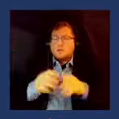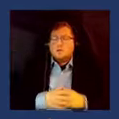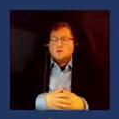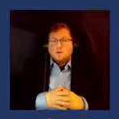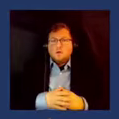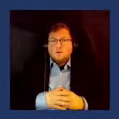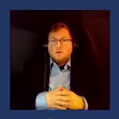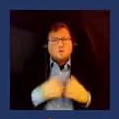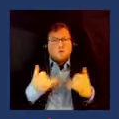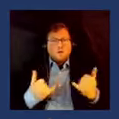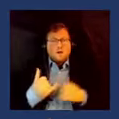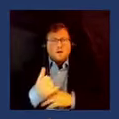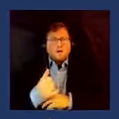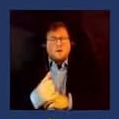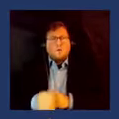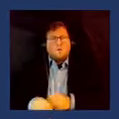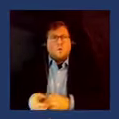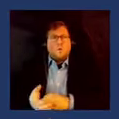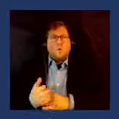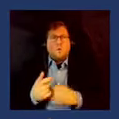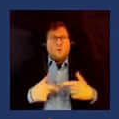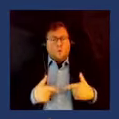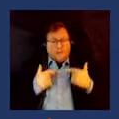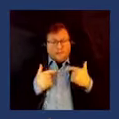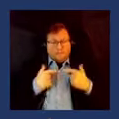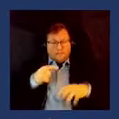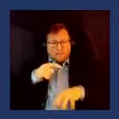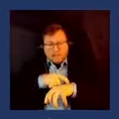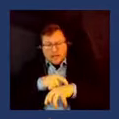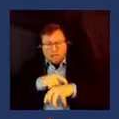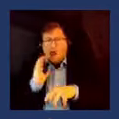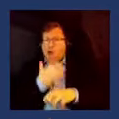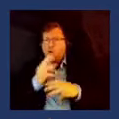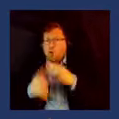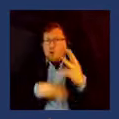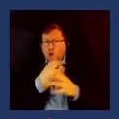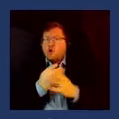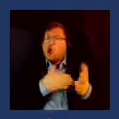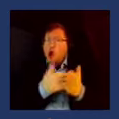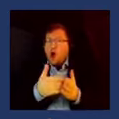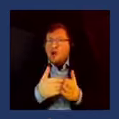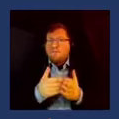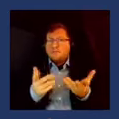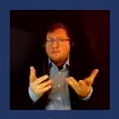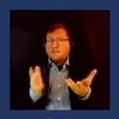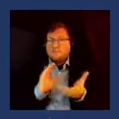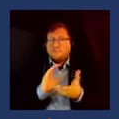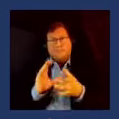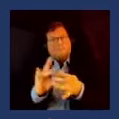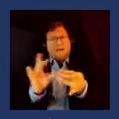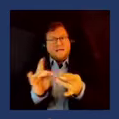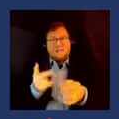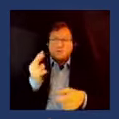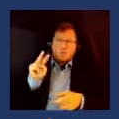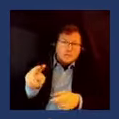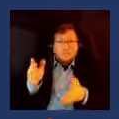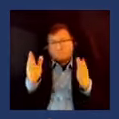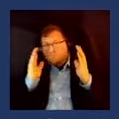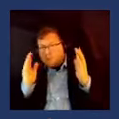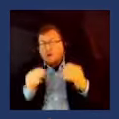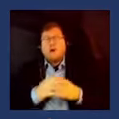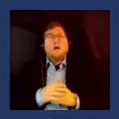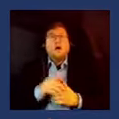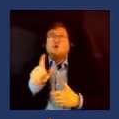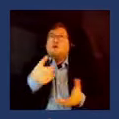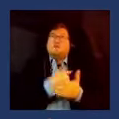and a world where so often we are given the message that you have to be wealthy